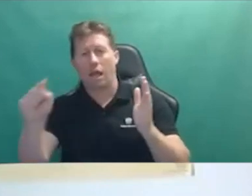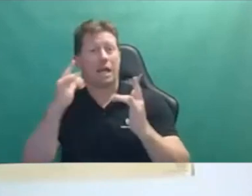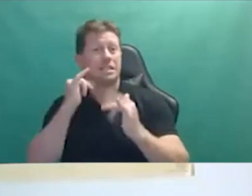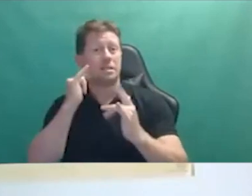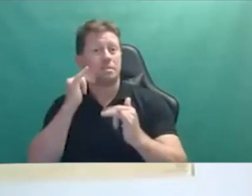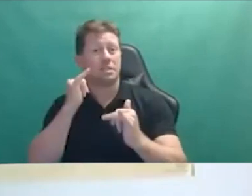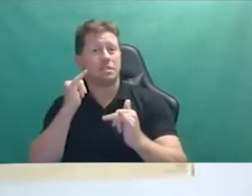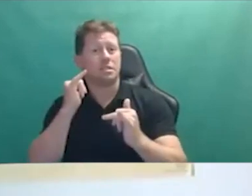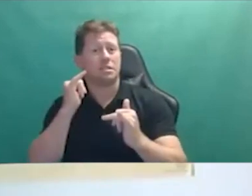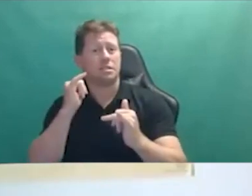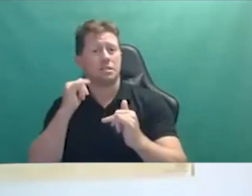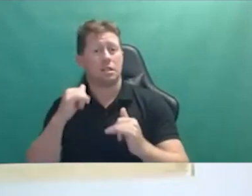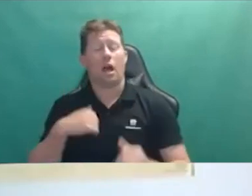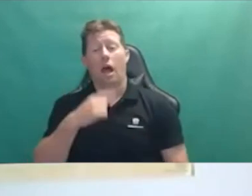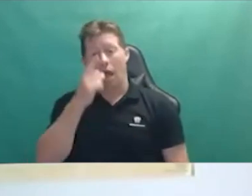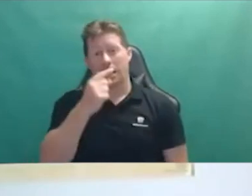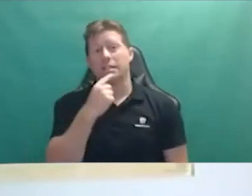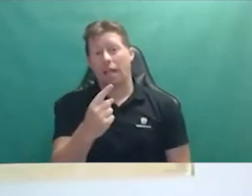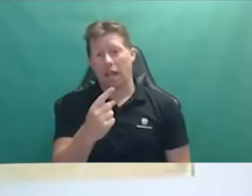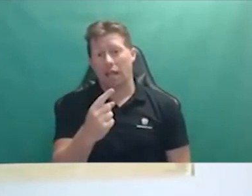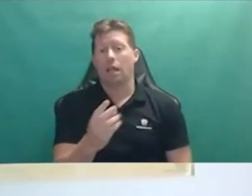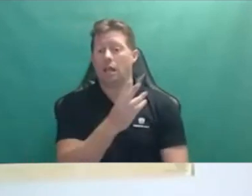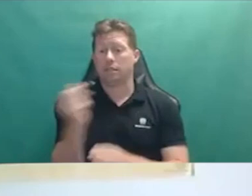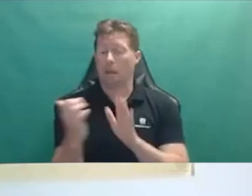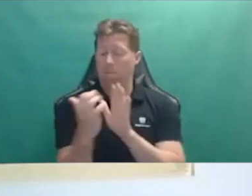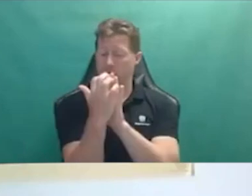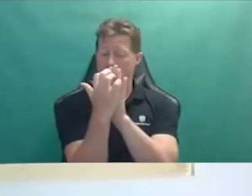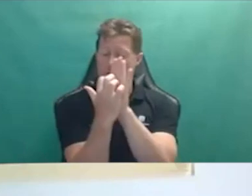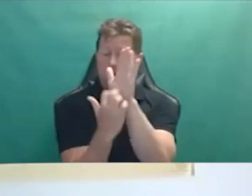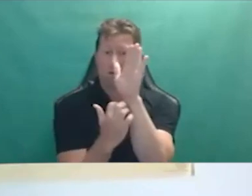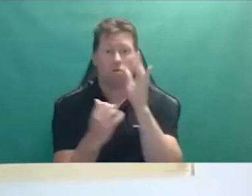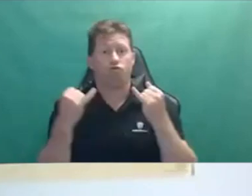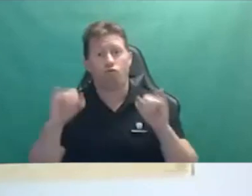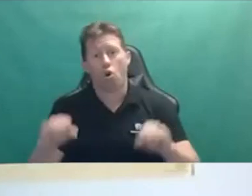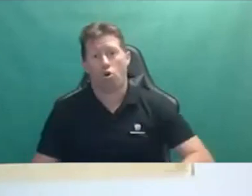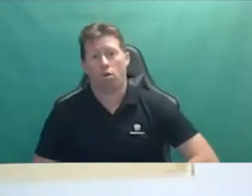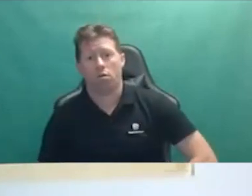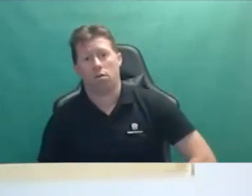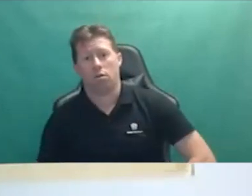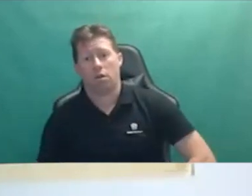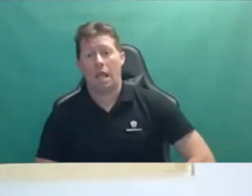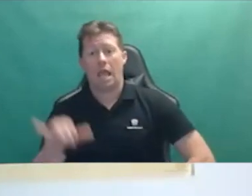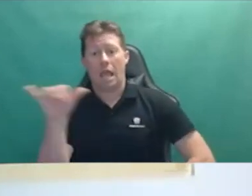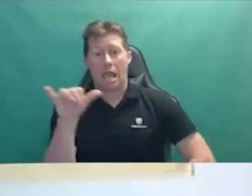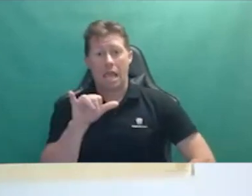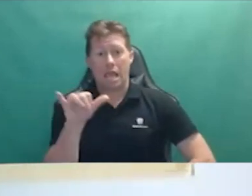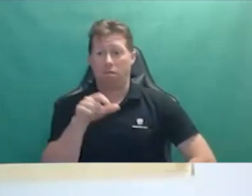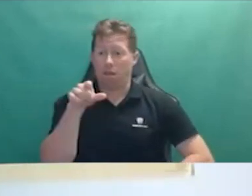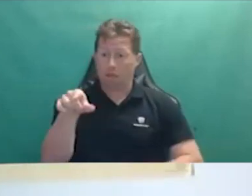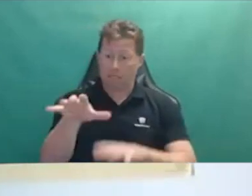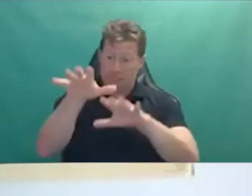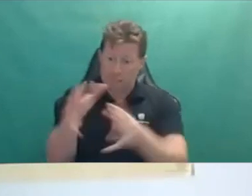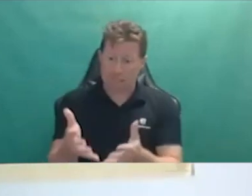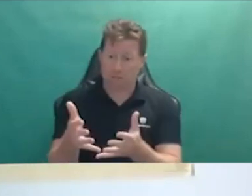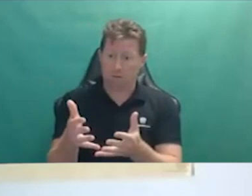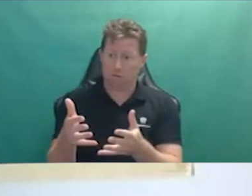But what I can tell you is that some of the stuff that was written in that assessment was incorrect. Either they, A, failed to capture what I had